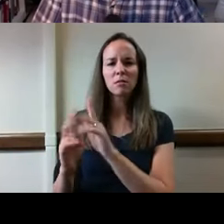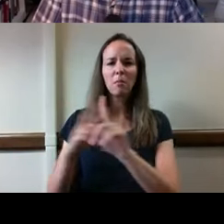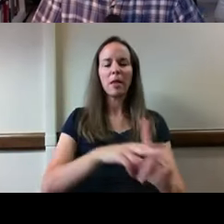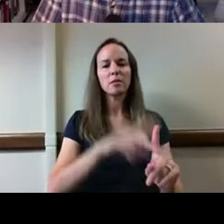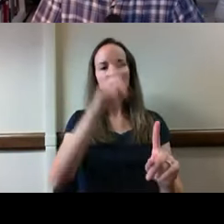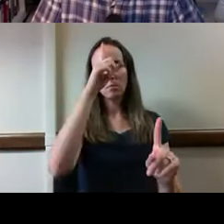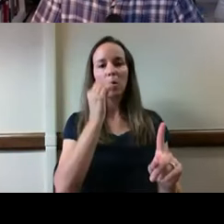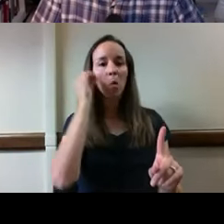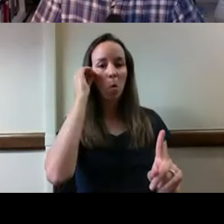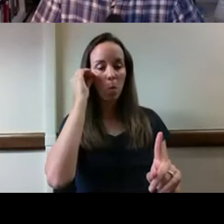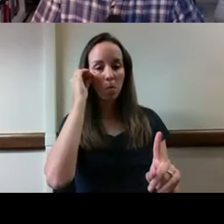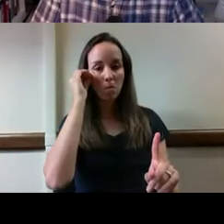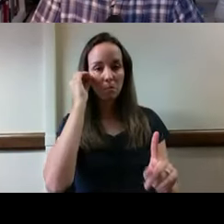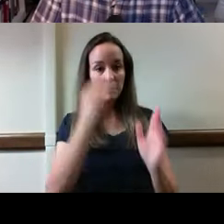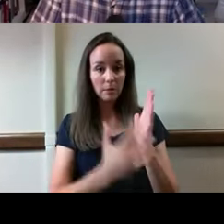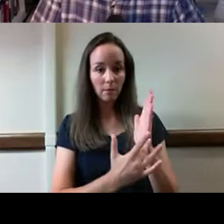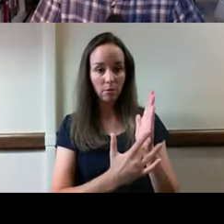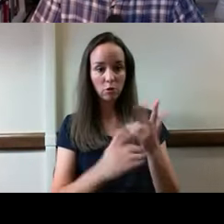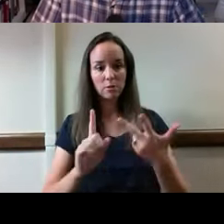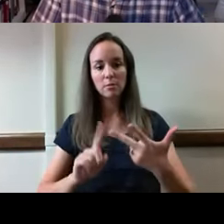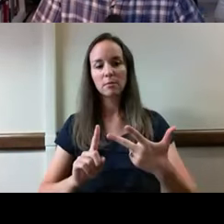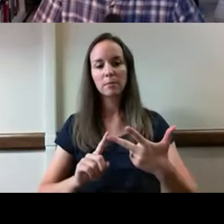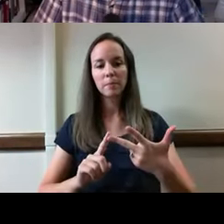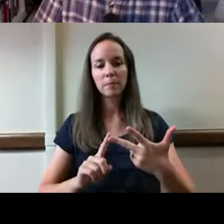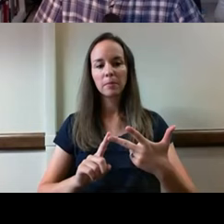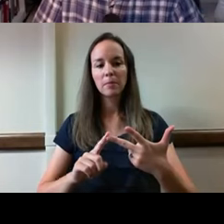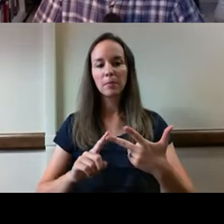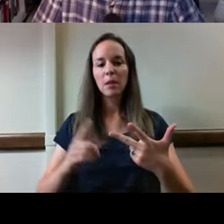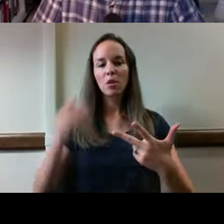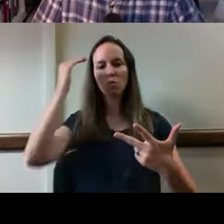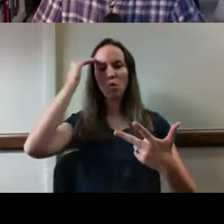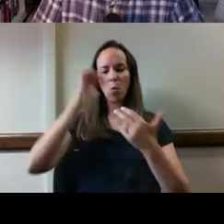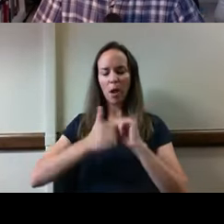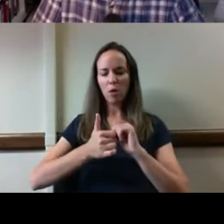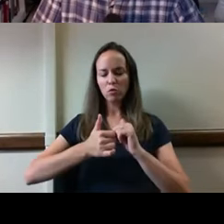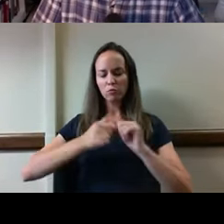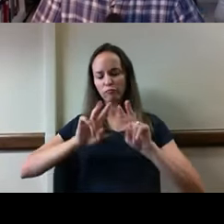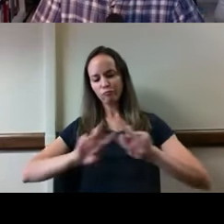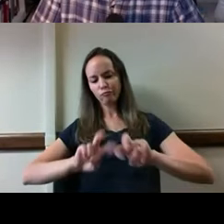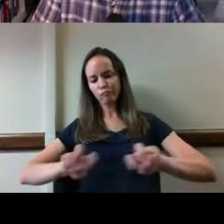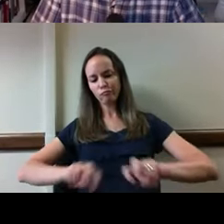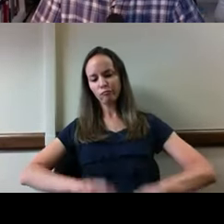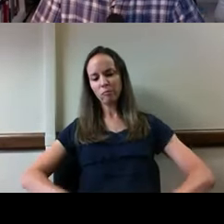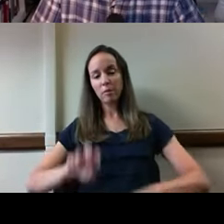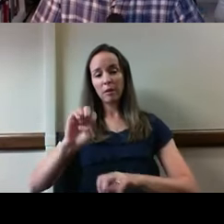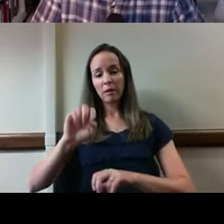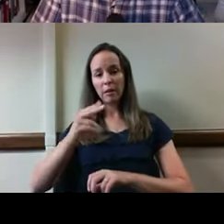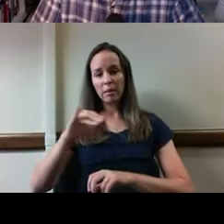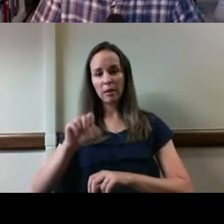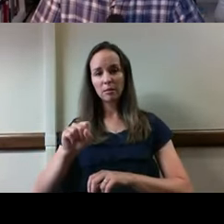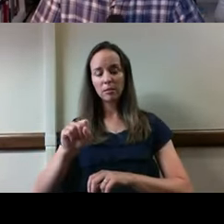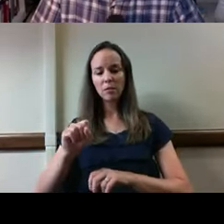home technologies. Apply informed ethical reasoning to smart home provision for people with disabilities.